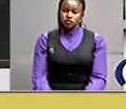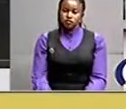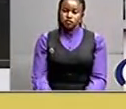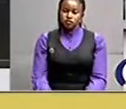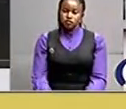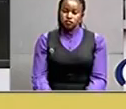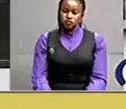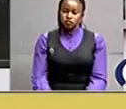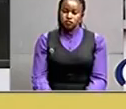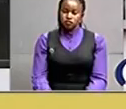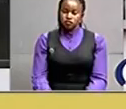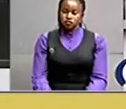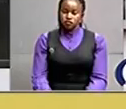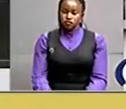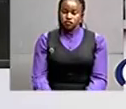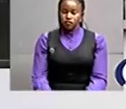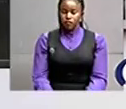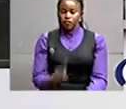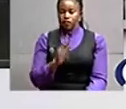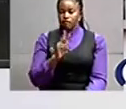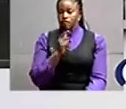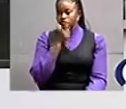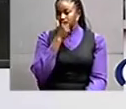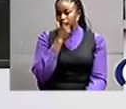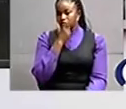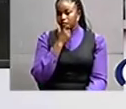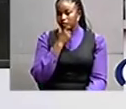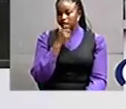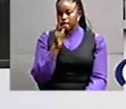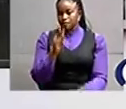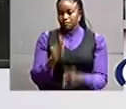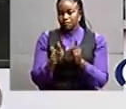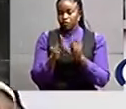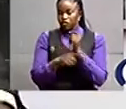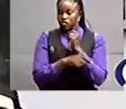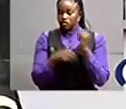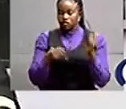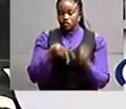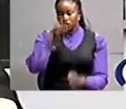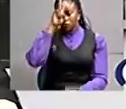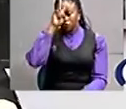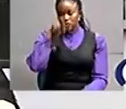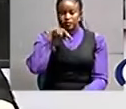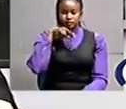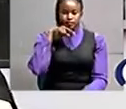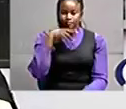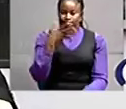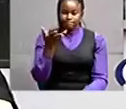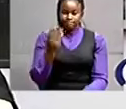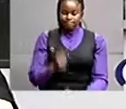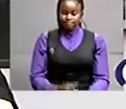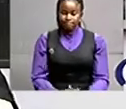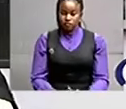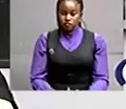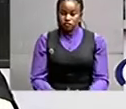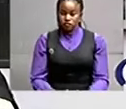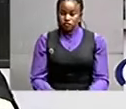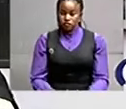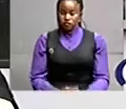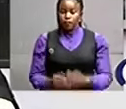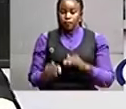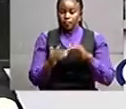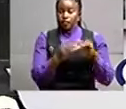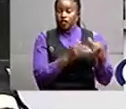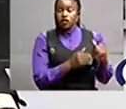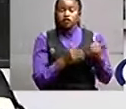very sad indeed as people are stealing goats in today's area now let's go to kasese